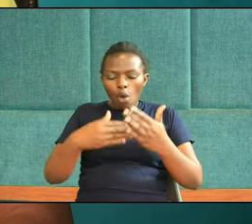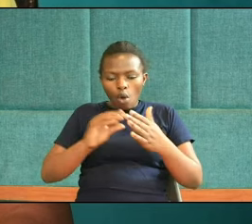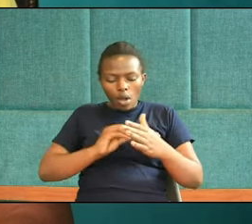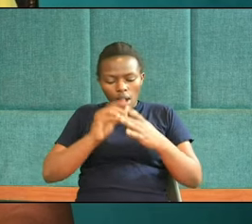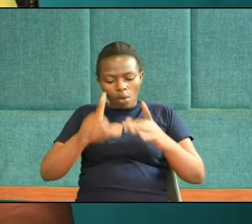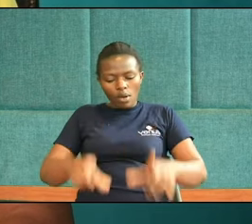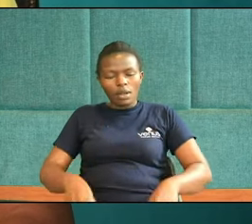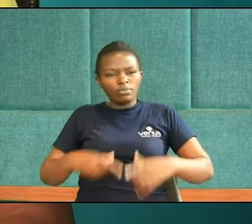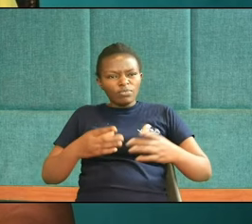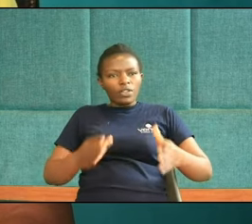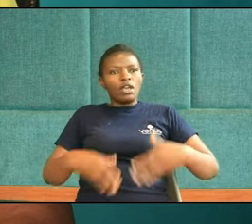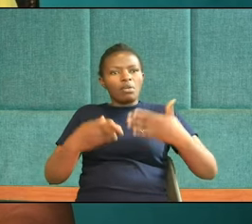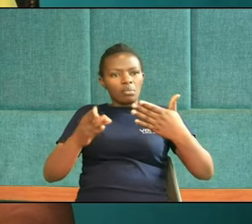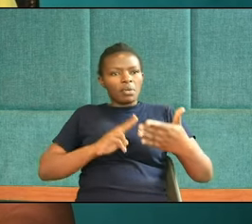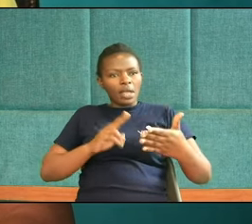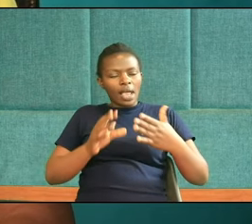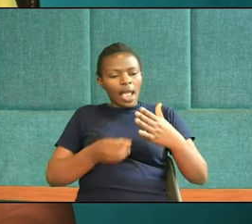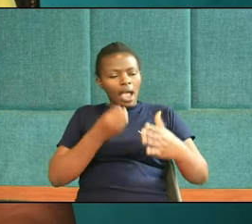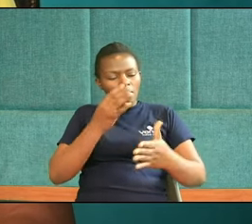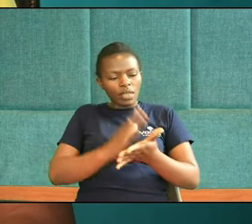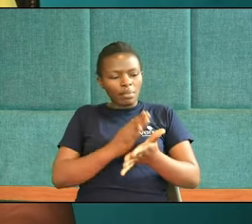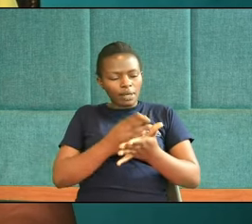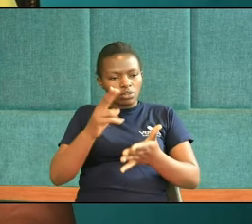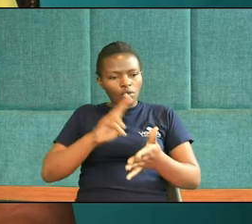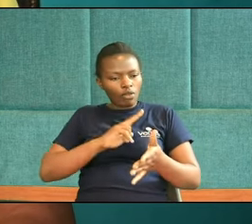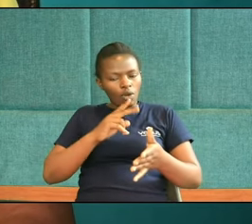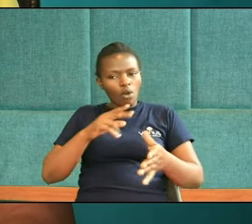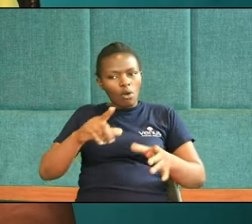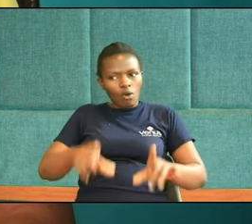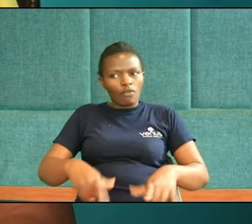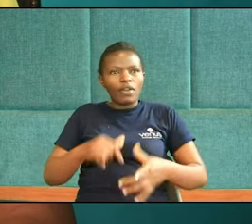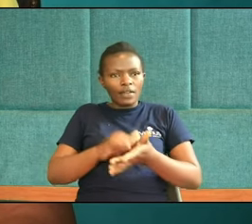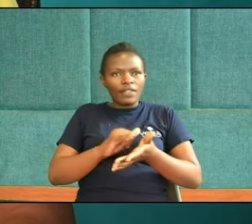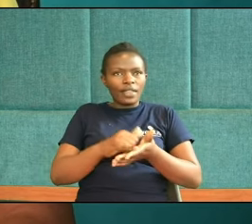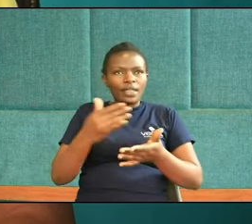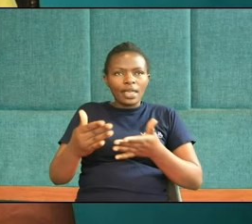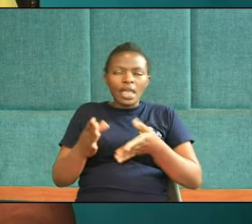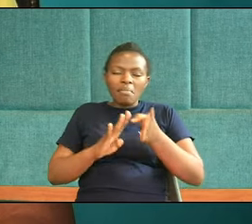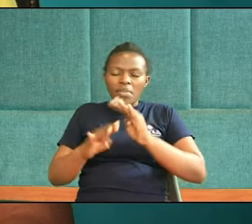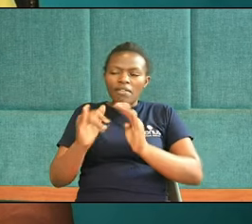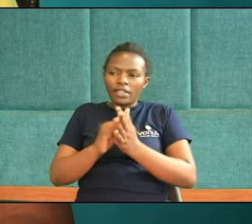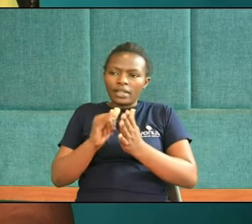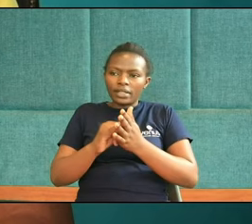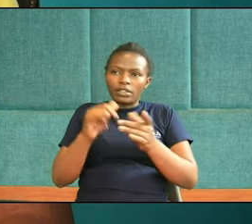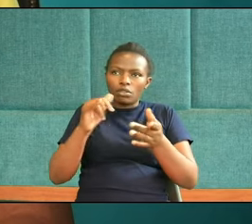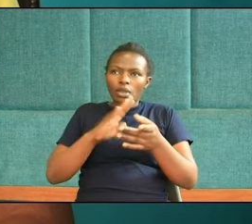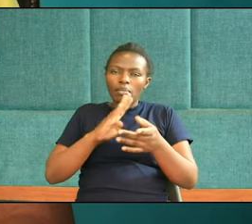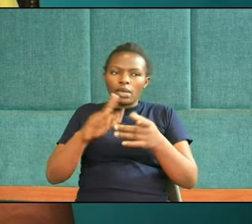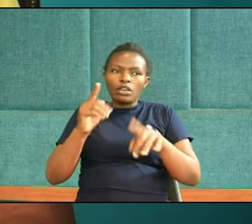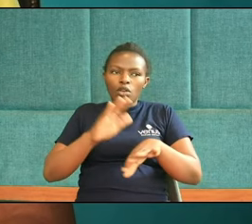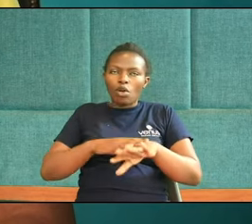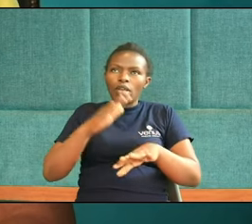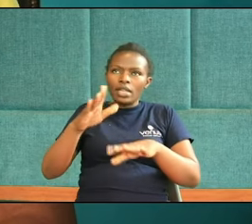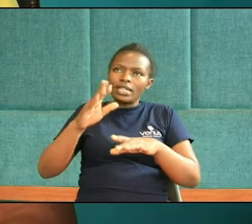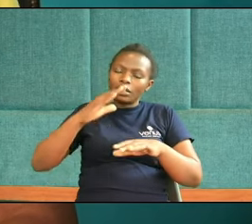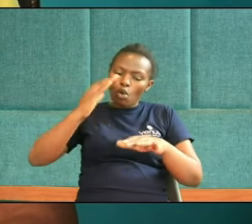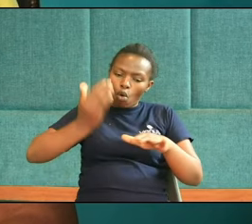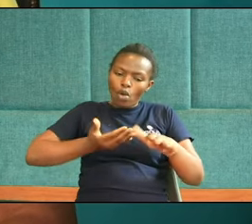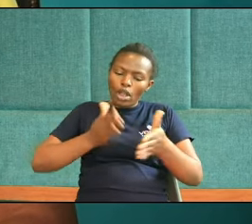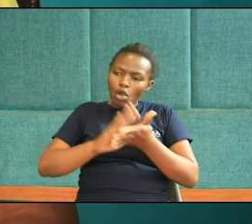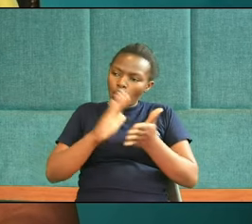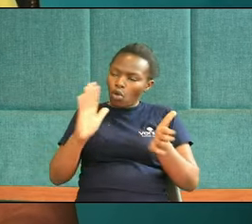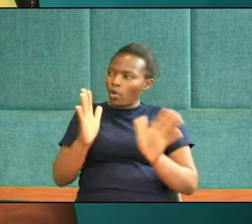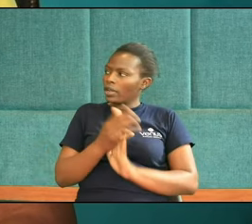He will bring out The pattern of life And character That will be To his own glory So you Just you know